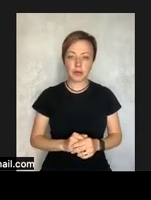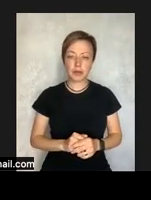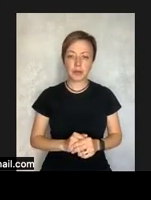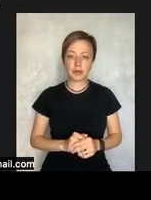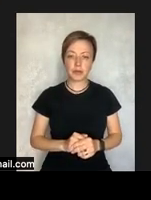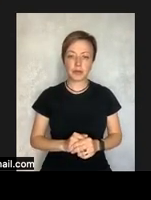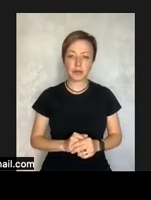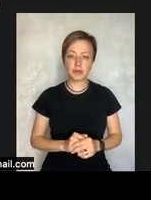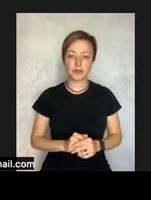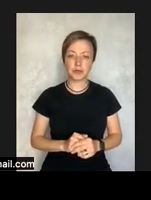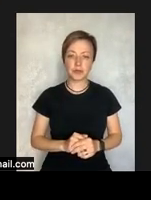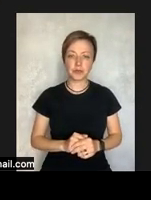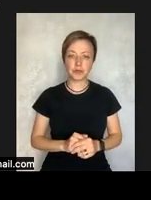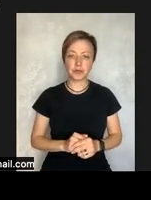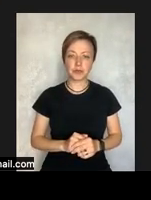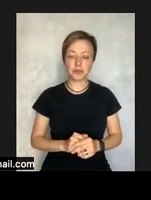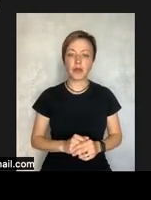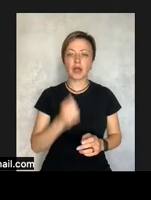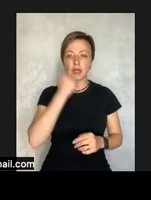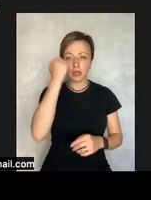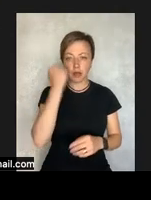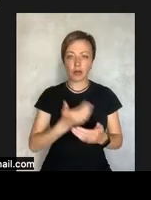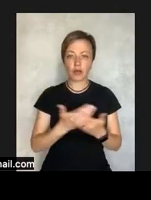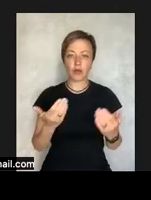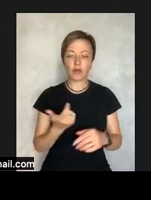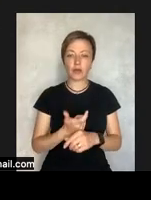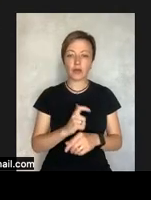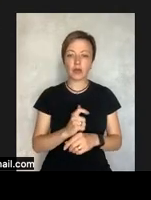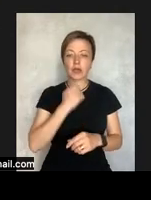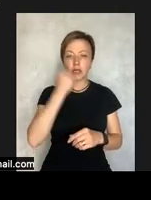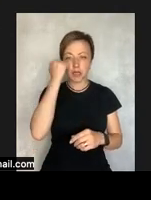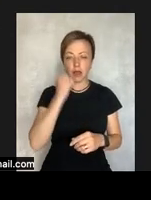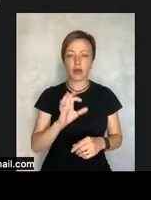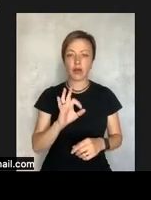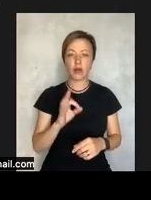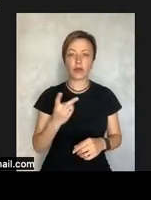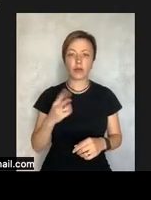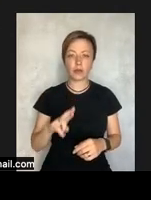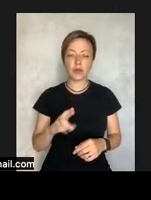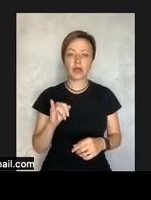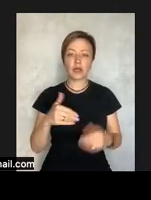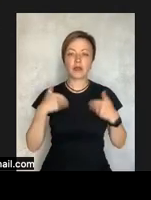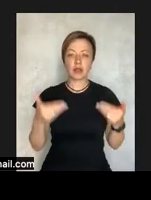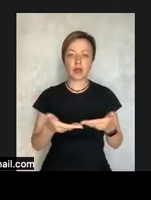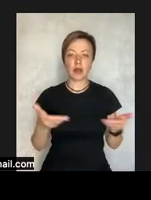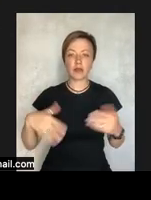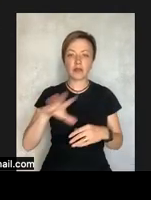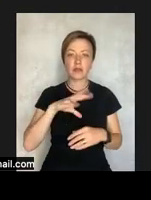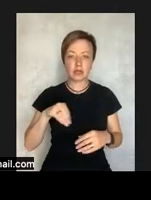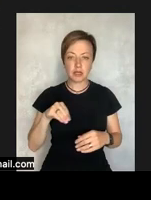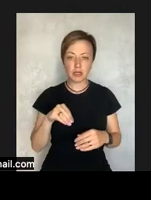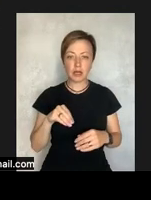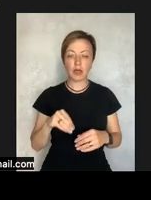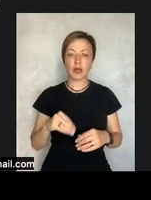thank you very much alga uh good afternoon good evening everyone uh it is my pleasure to